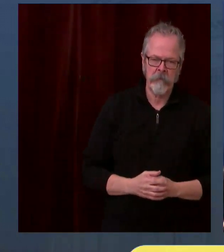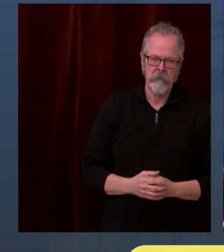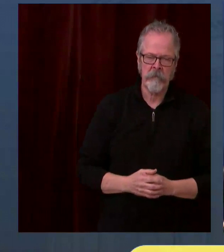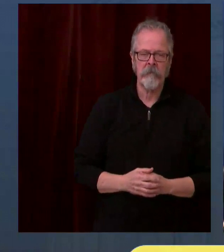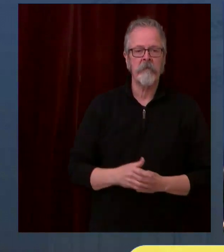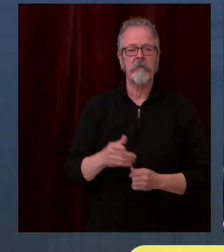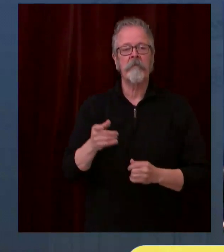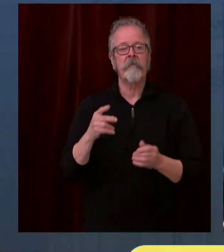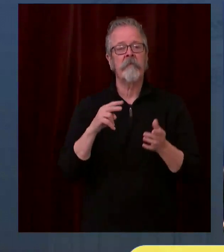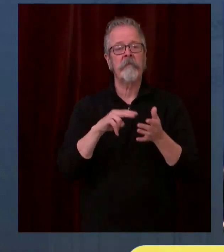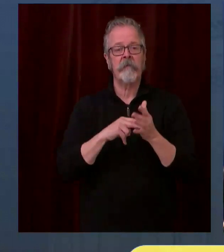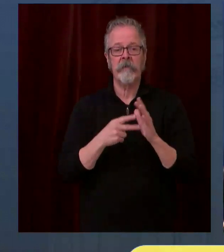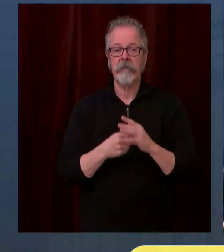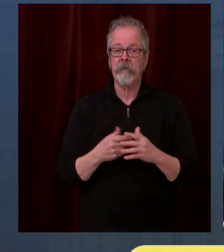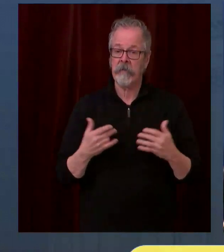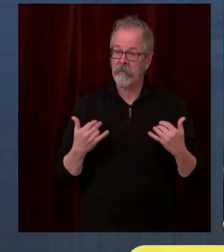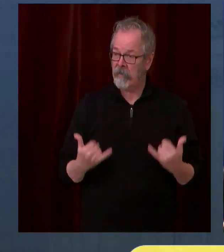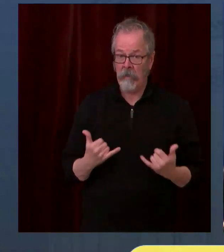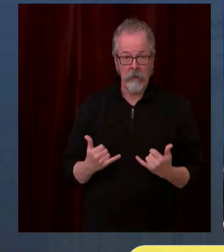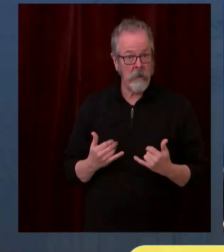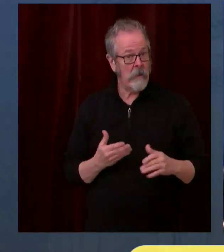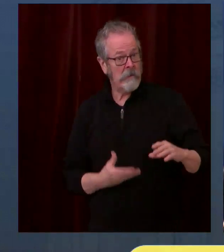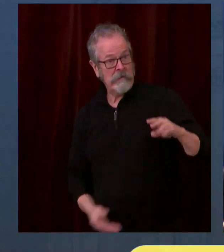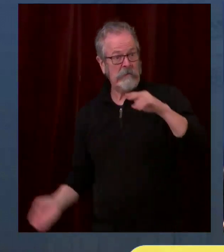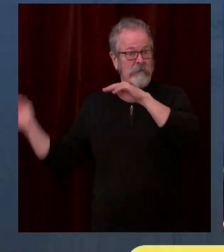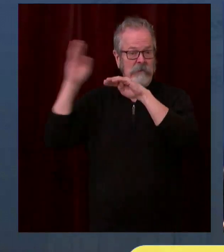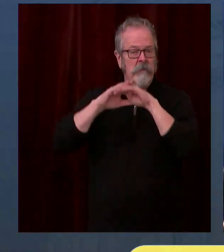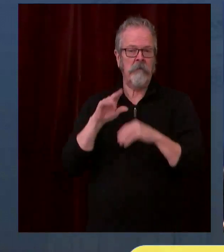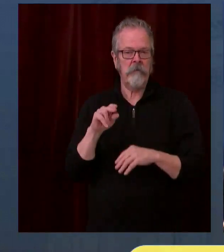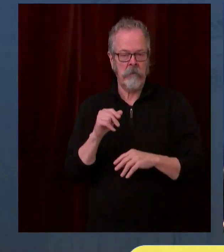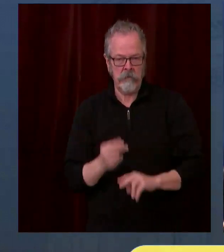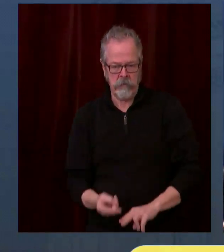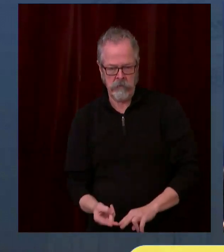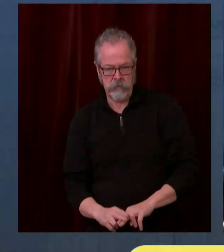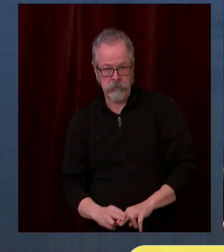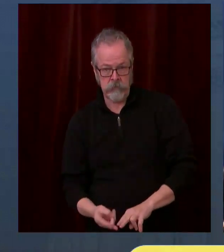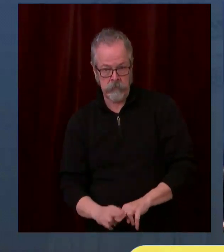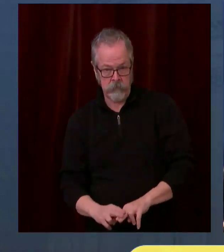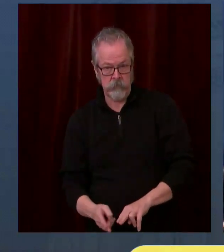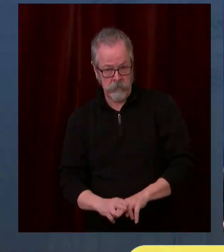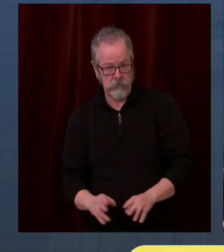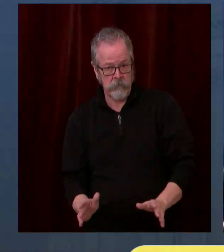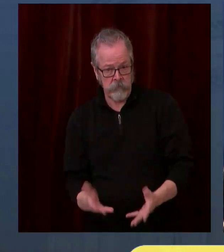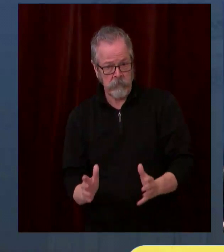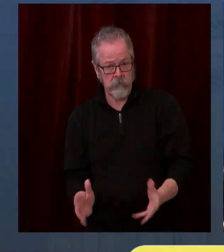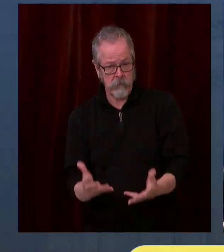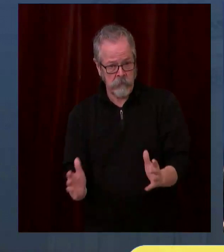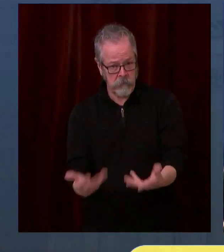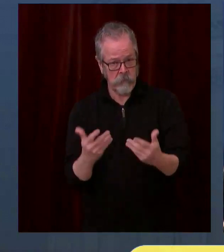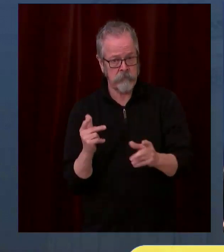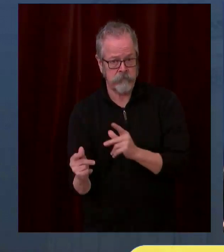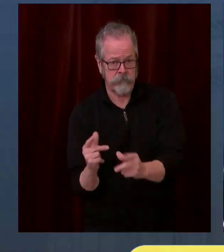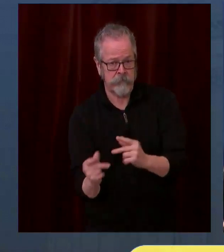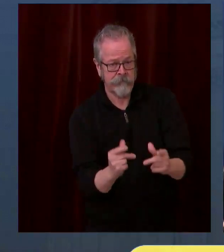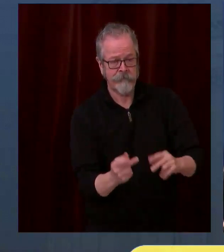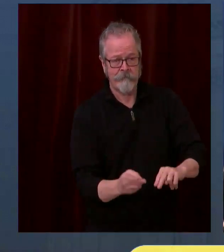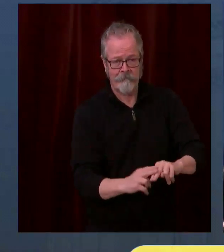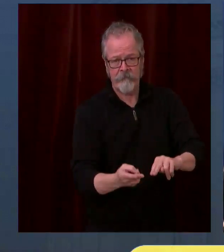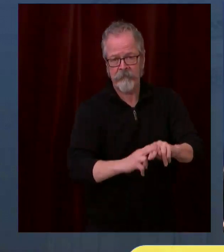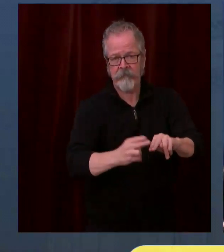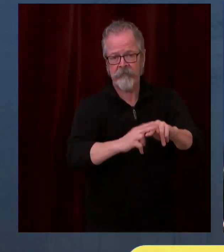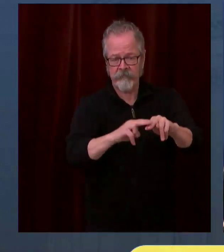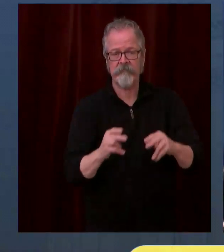potential vaccinations a day, to have enough vaccinators and clinics and places to get your vaccination,